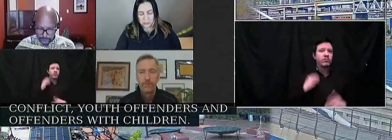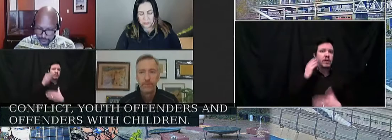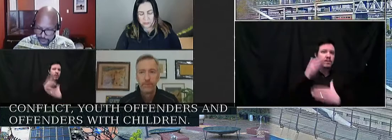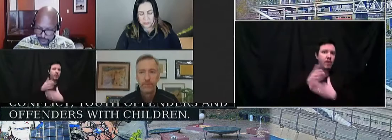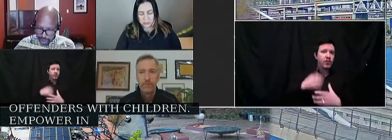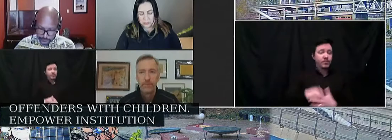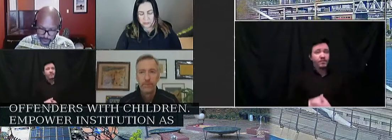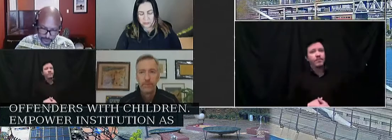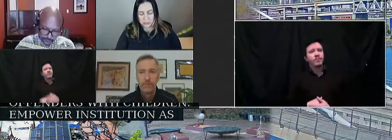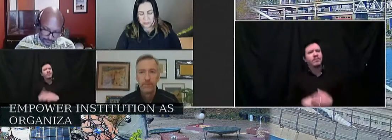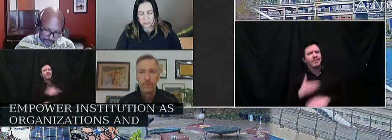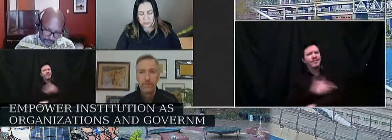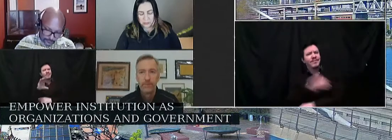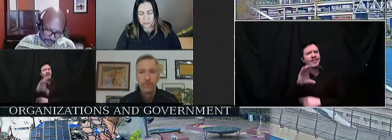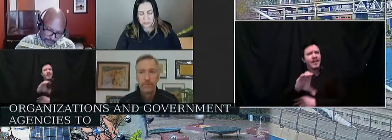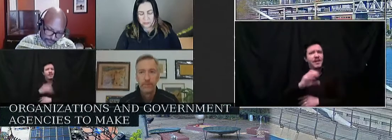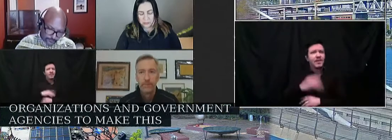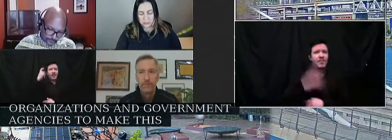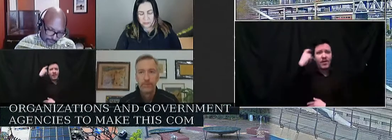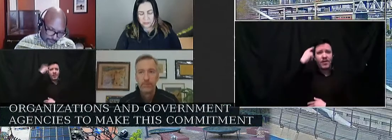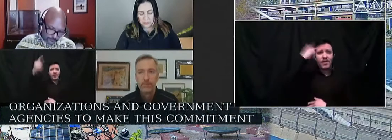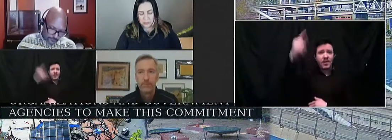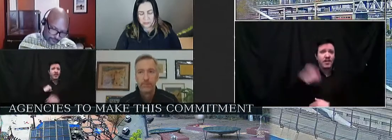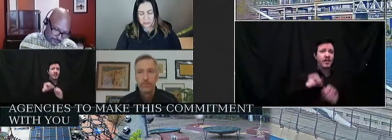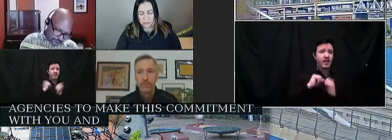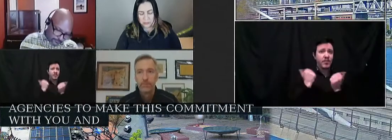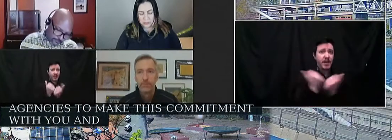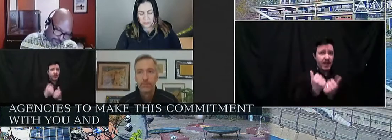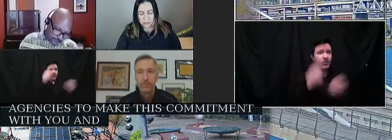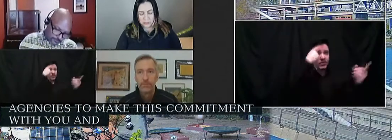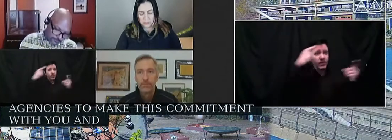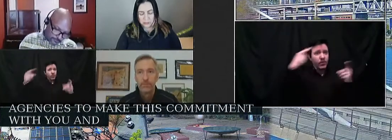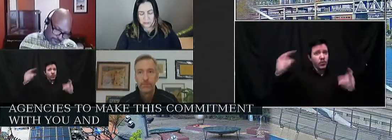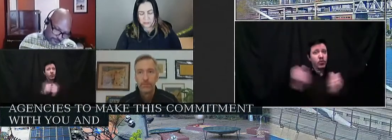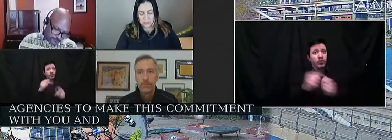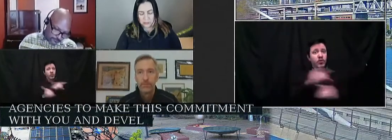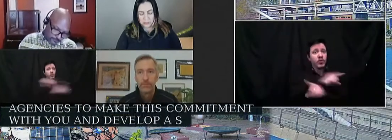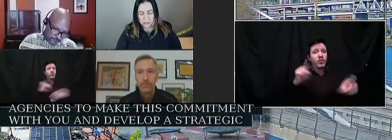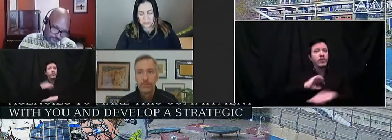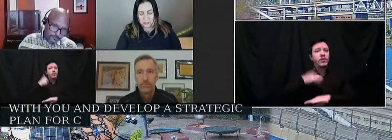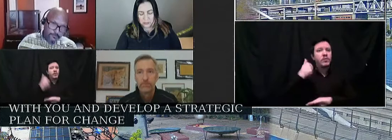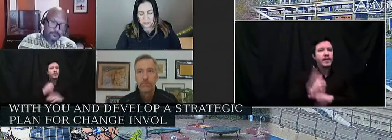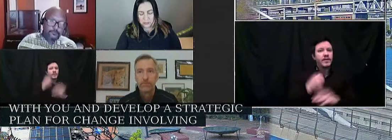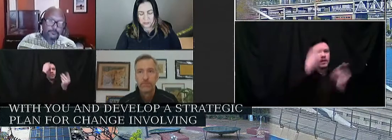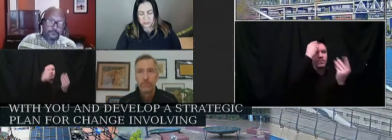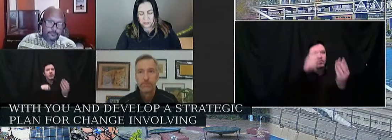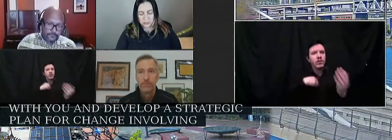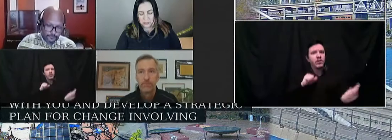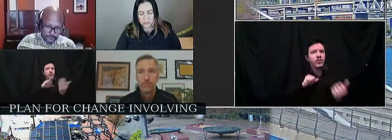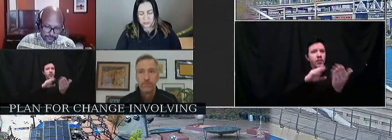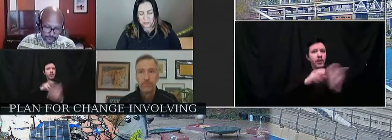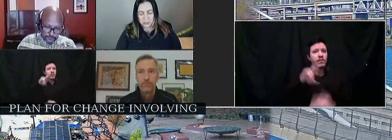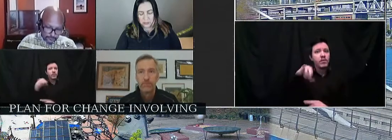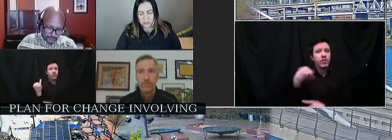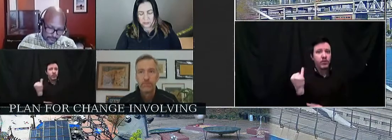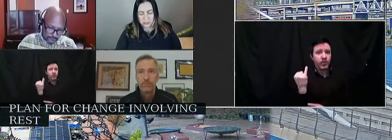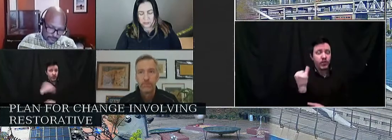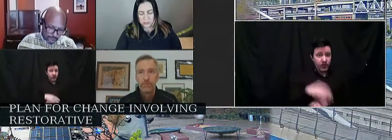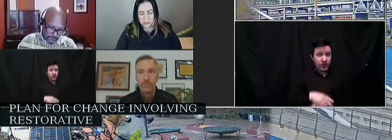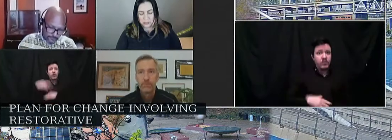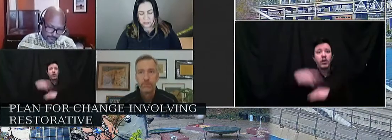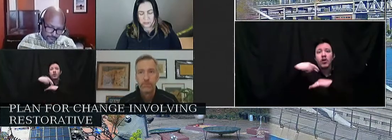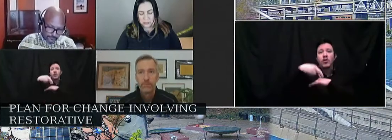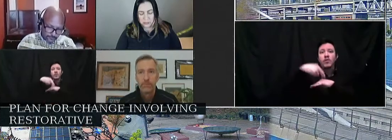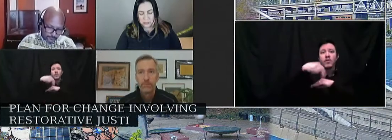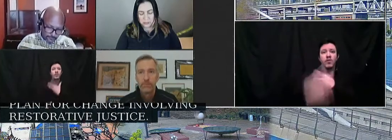agencies to make this commitment with you and develop a strategic plan for change involving restorative justice referrals as well as internal